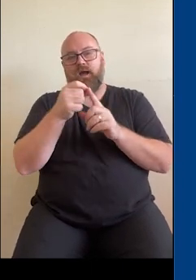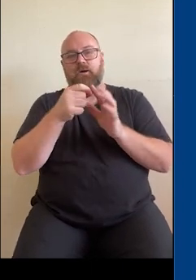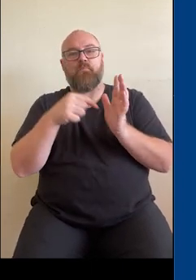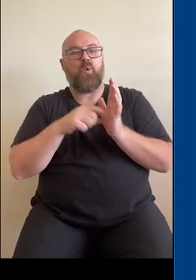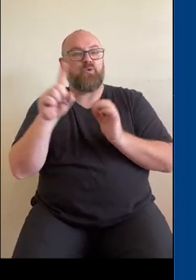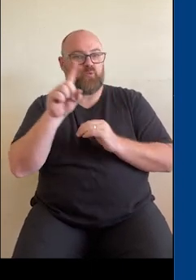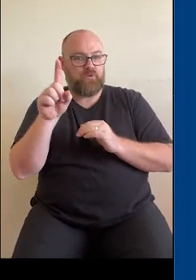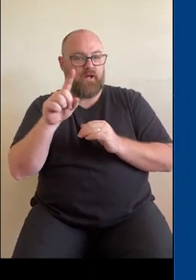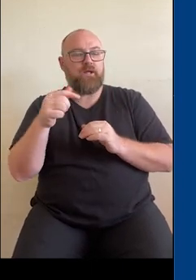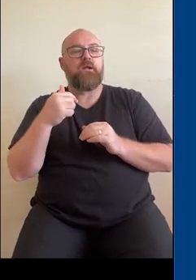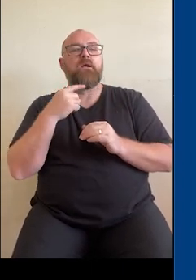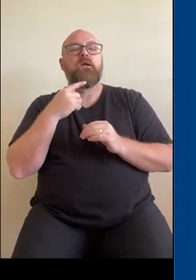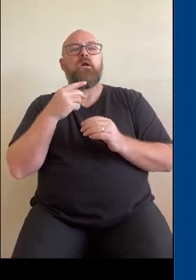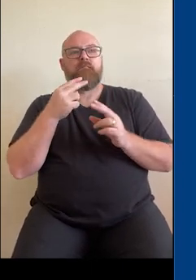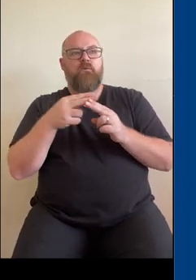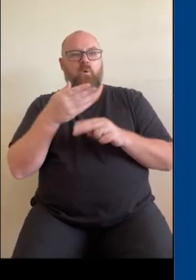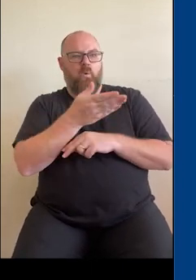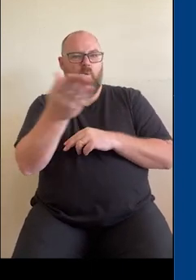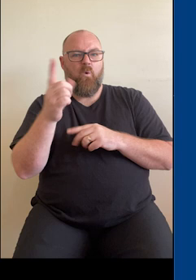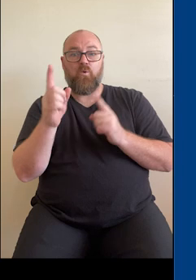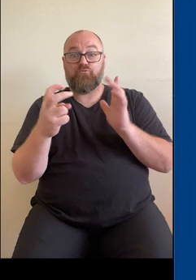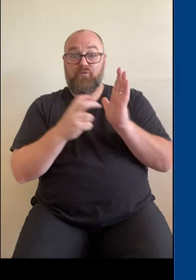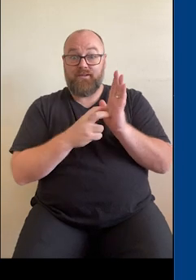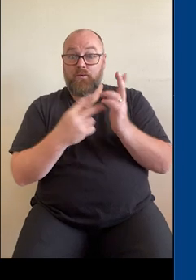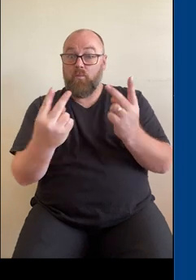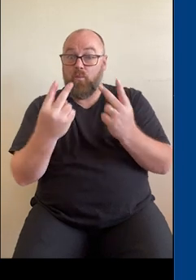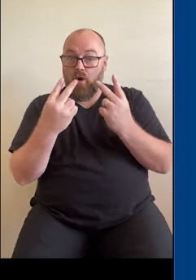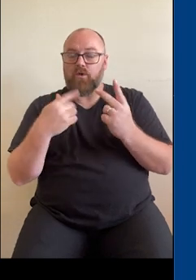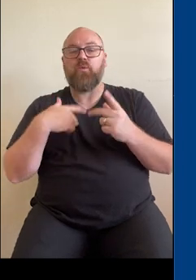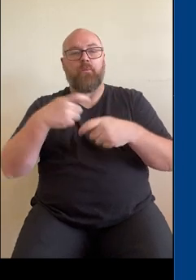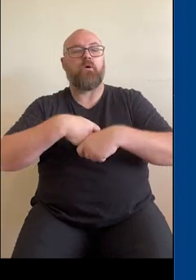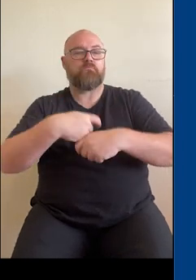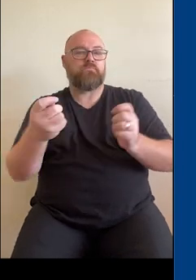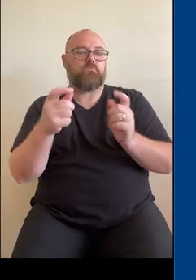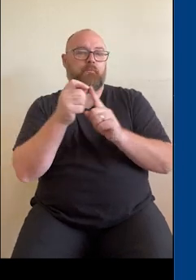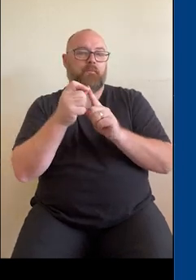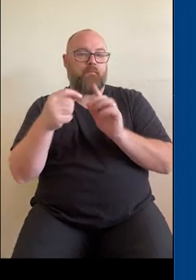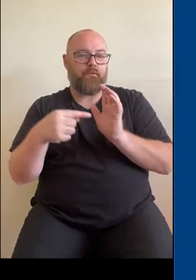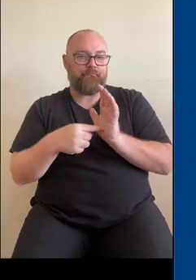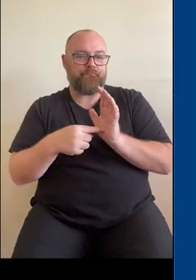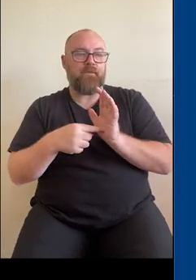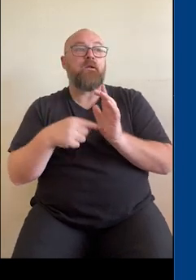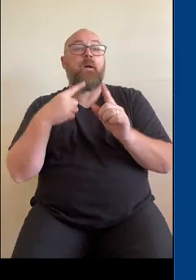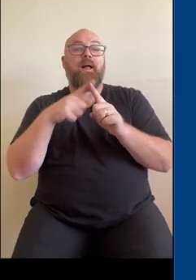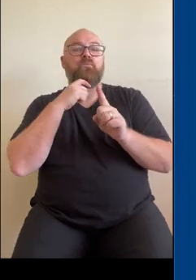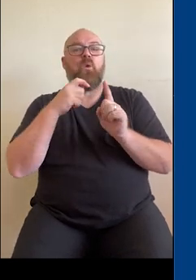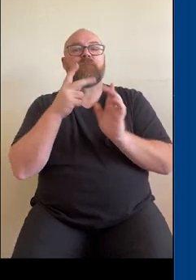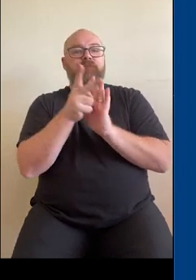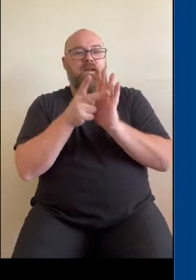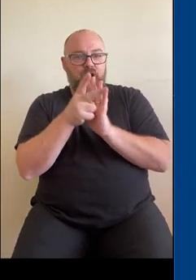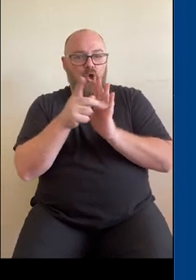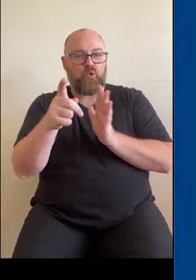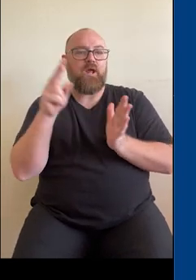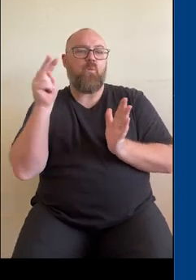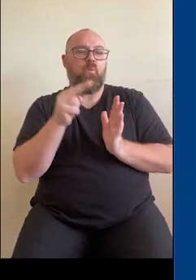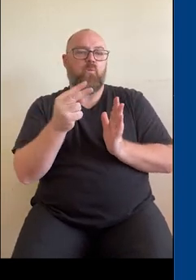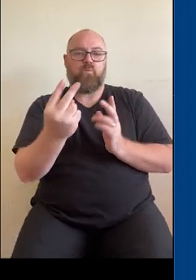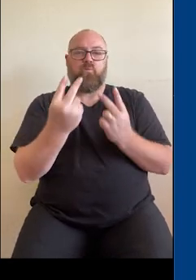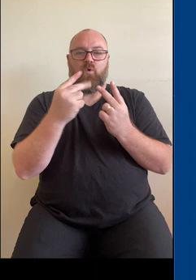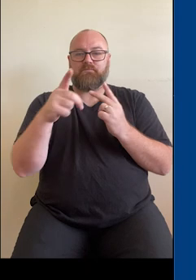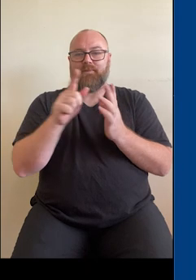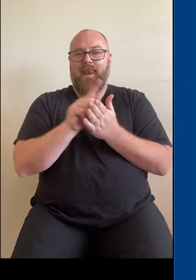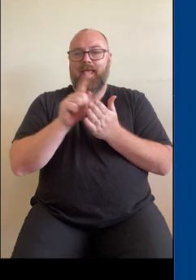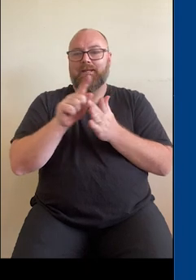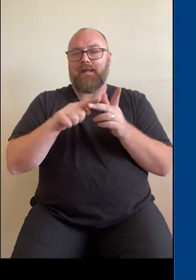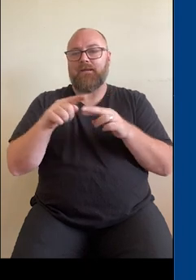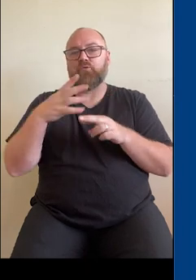email for everyone who registered for this session will get a copy of the slides and we are also doing a video recording so you can watch it back later if you need to. So